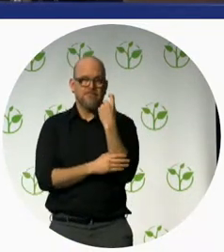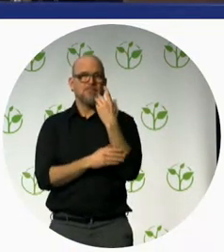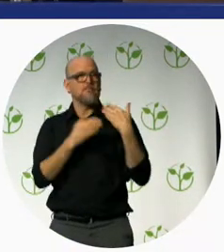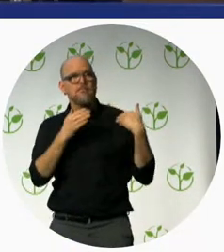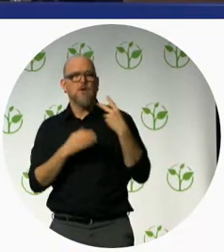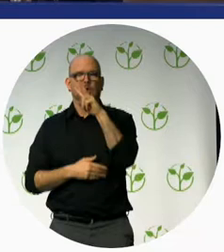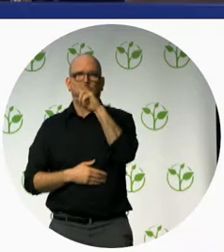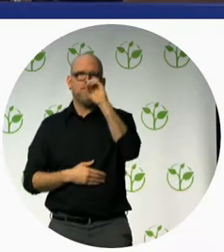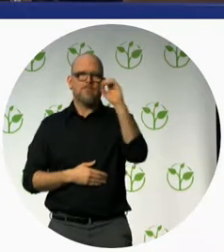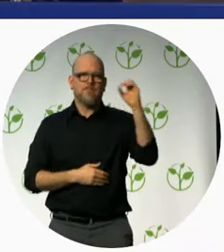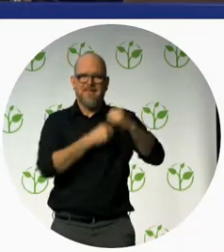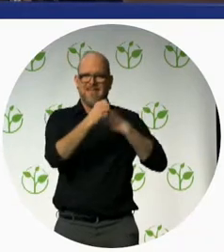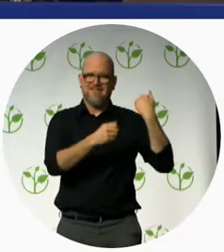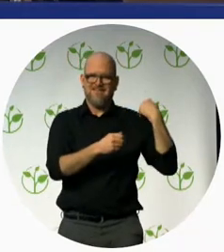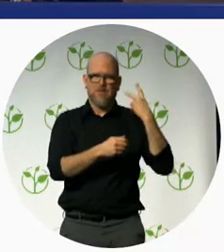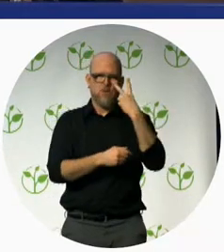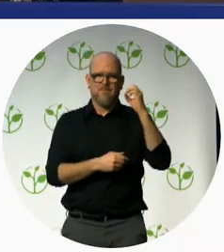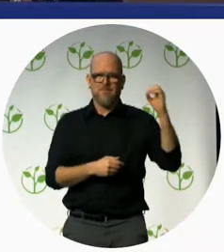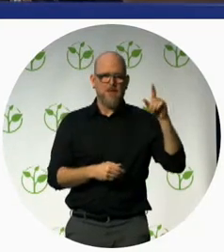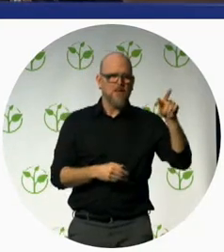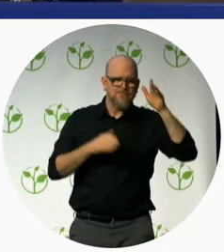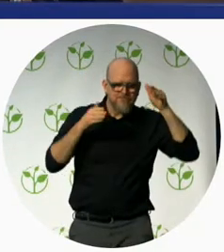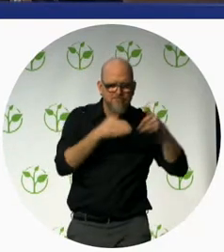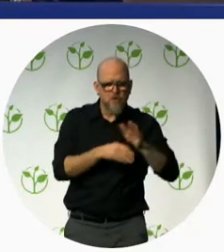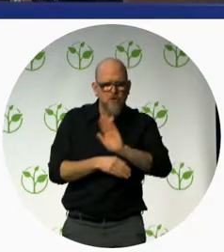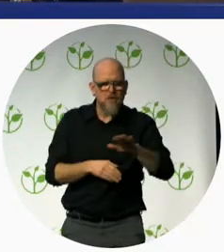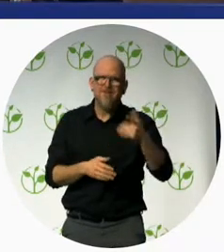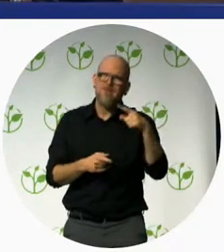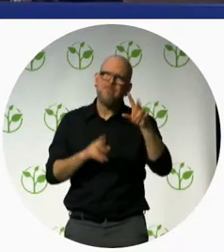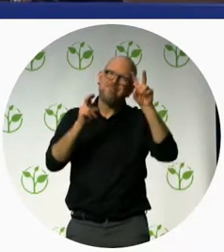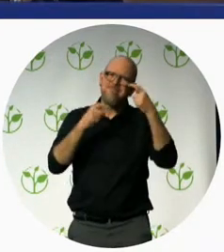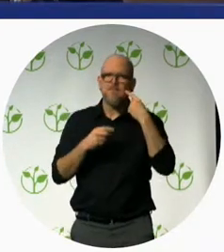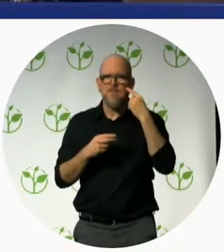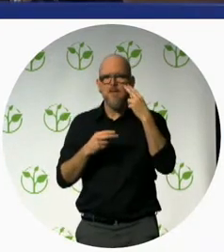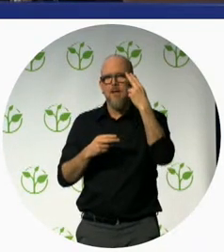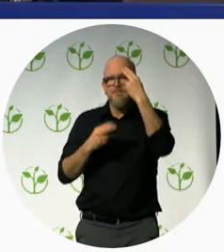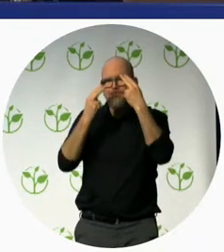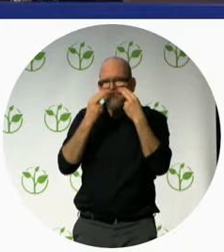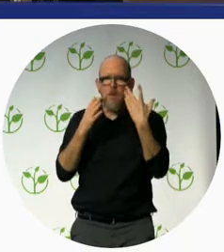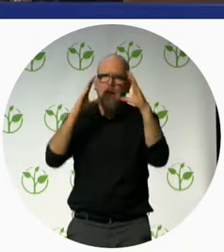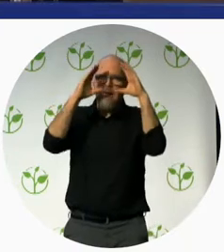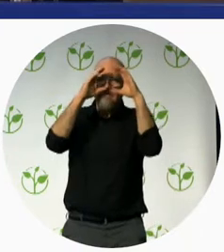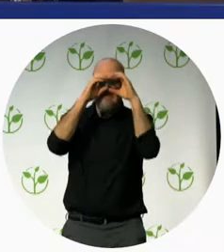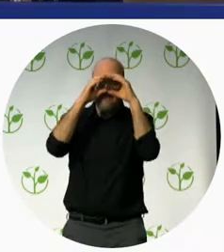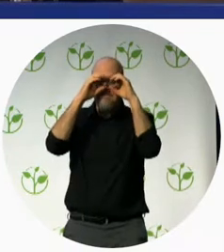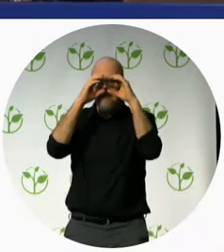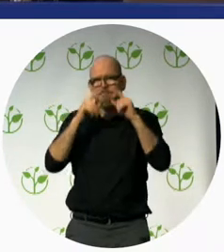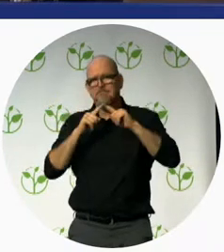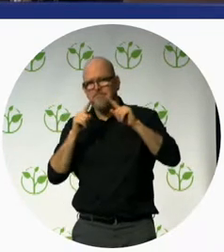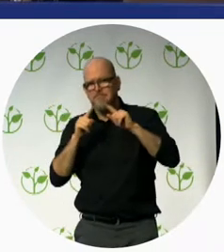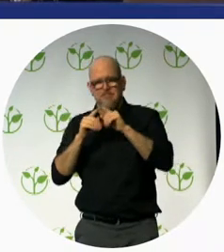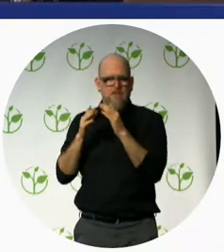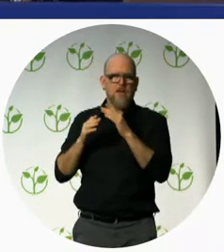for children who are blind and visually impaired but gradually we expanded our work to all types of childhood disability